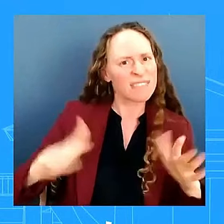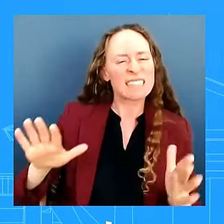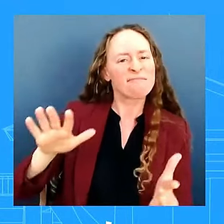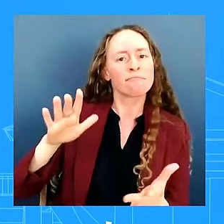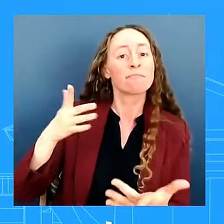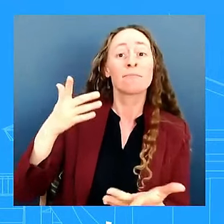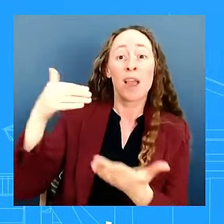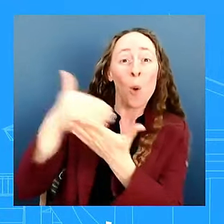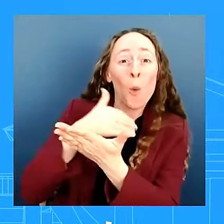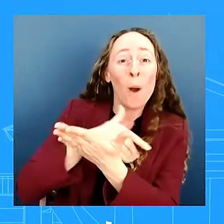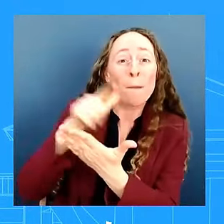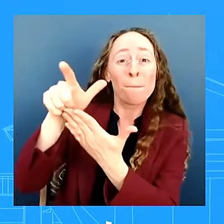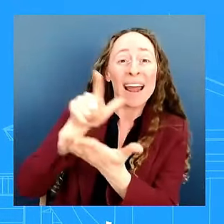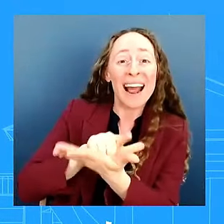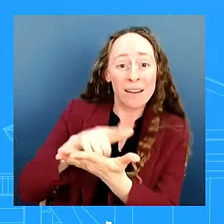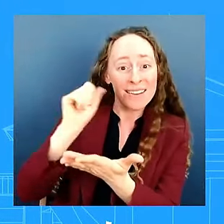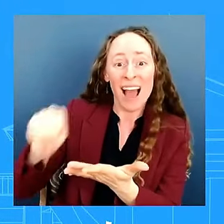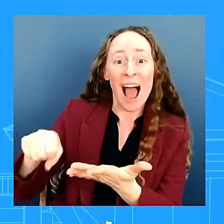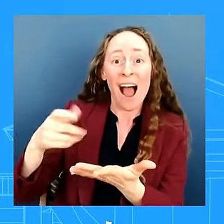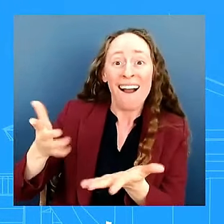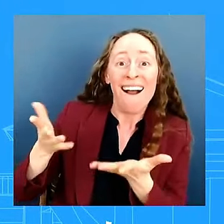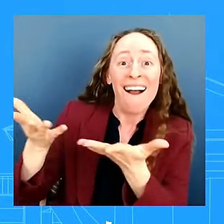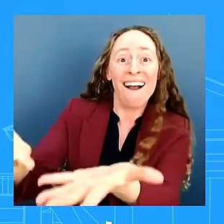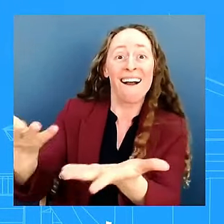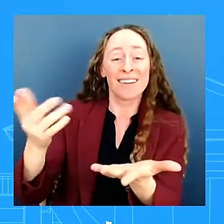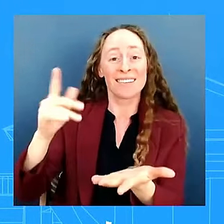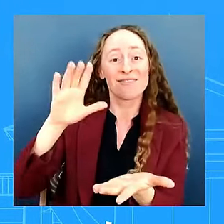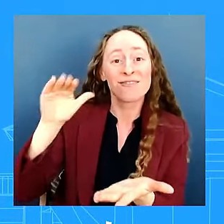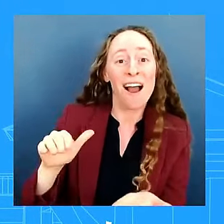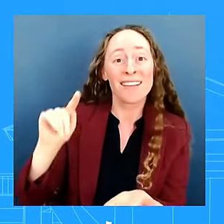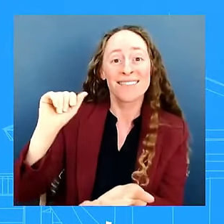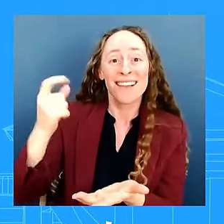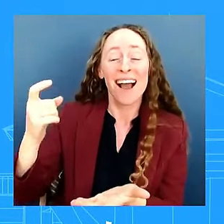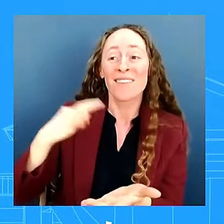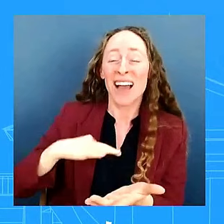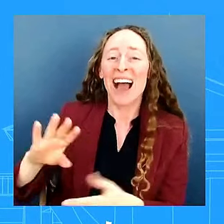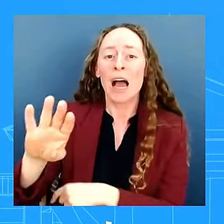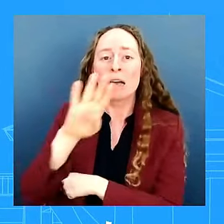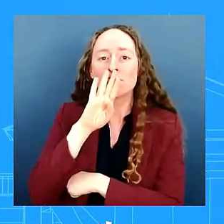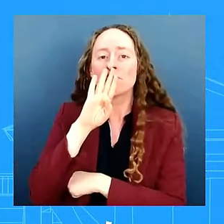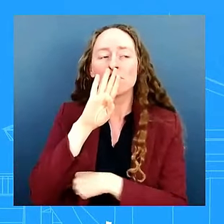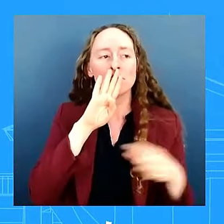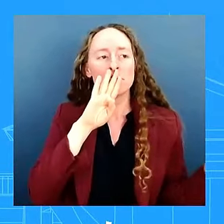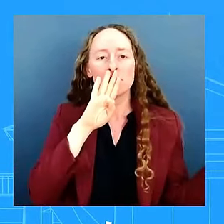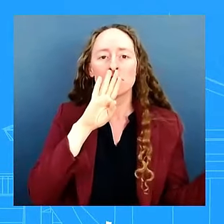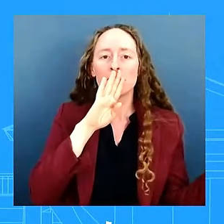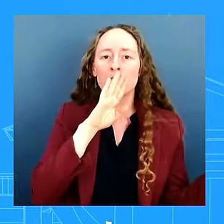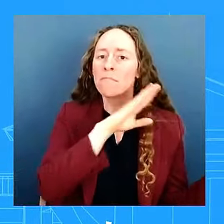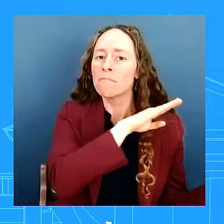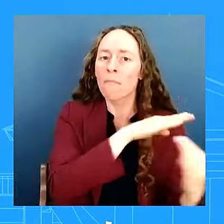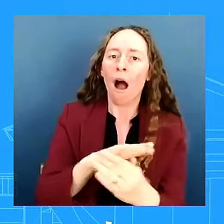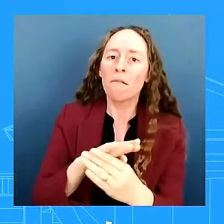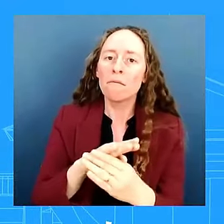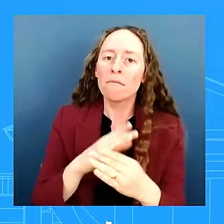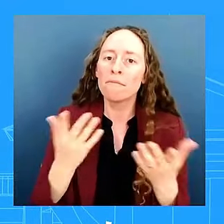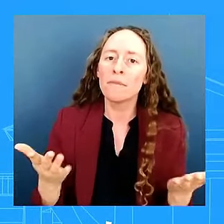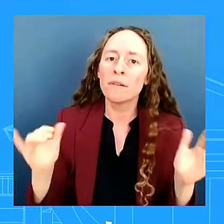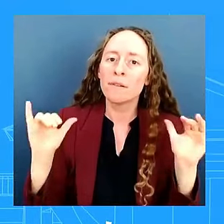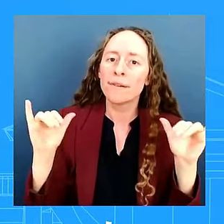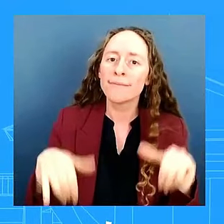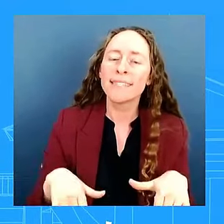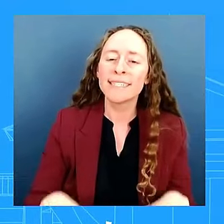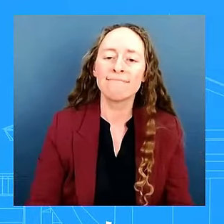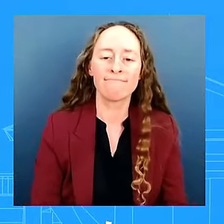do the first year republicans are getting in the way they are they're getting in the way but we had 904 billion dollars in non-defense spending in